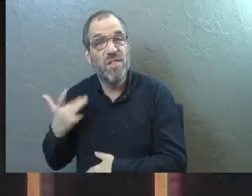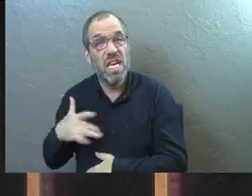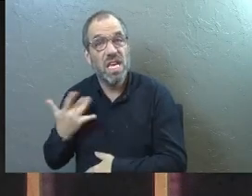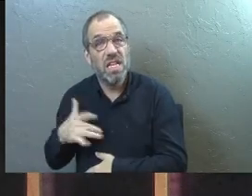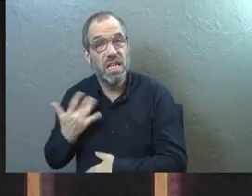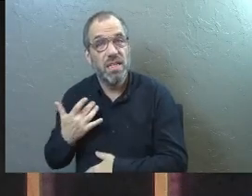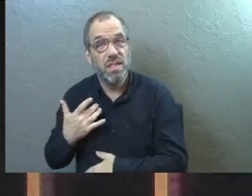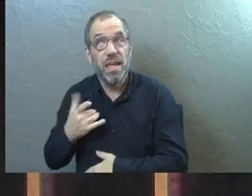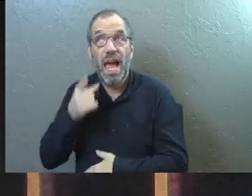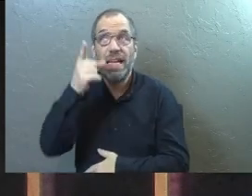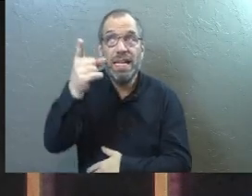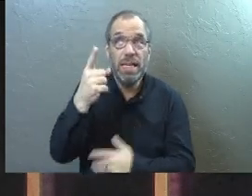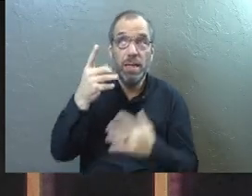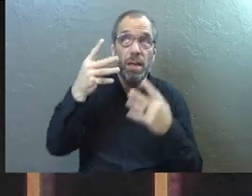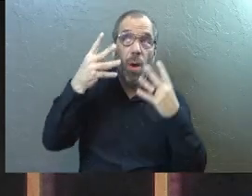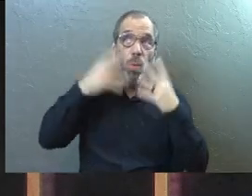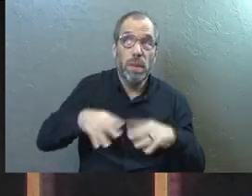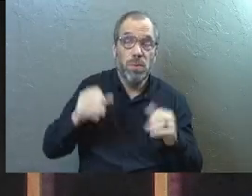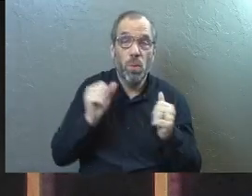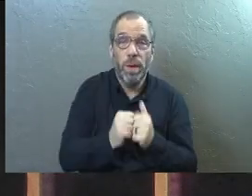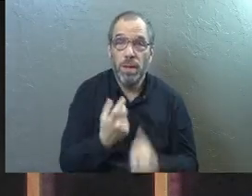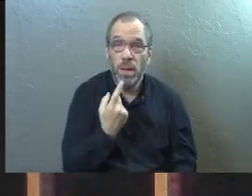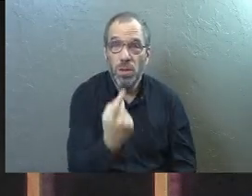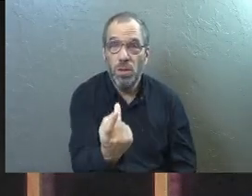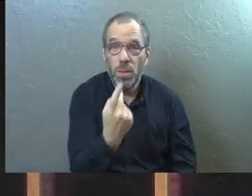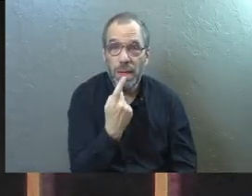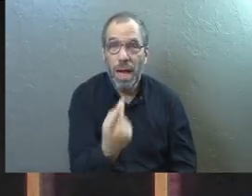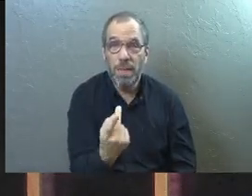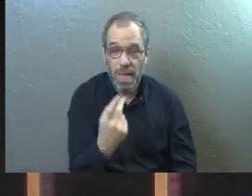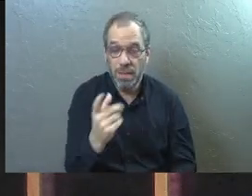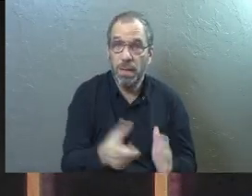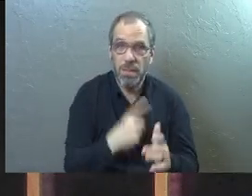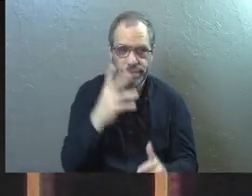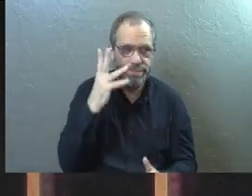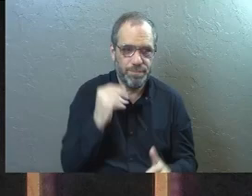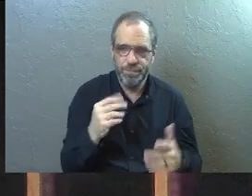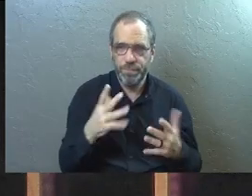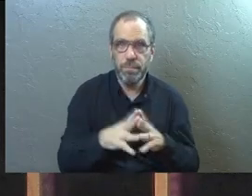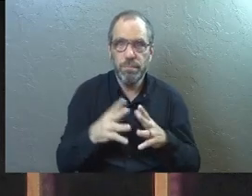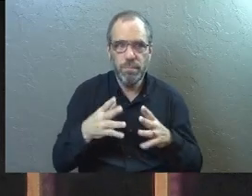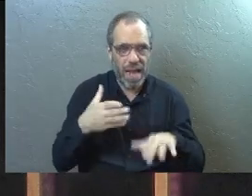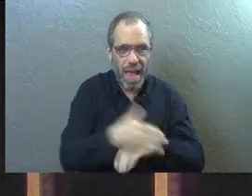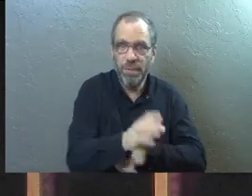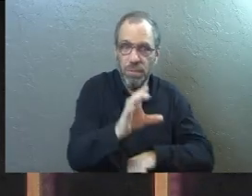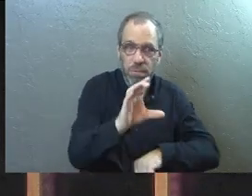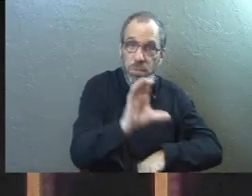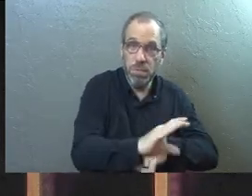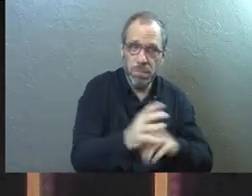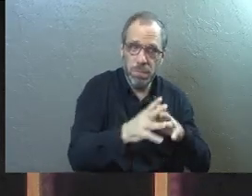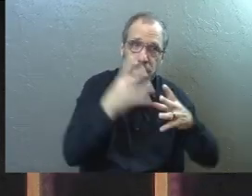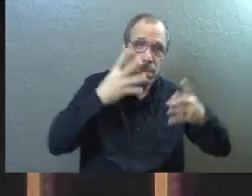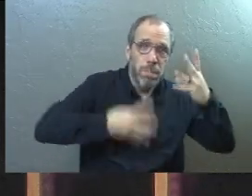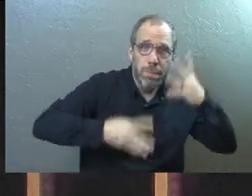And God weeps with us. And many of us are in a tough place. A lot of tears after first service today.